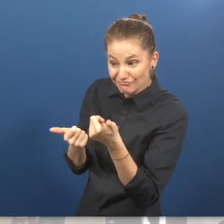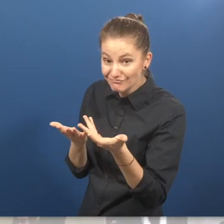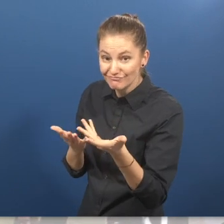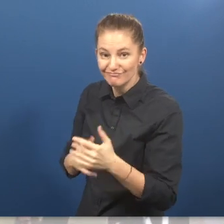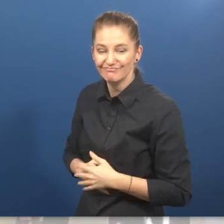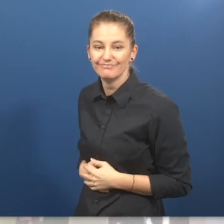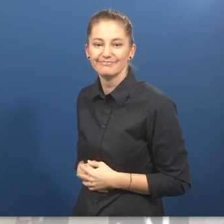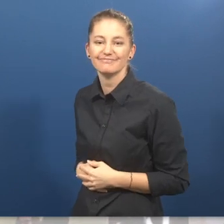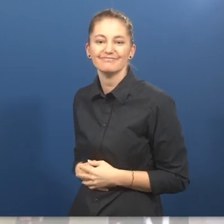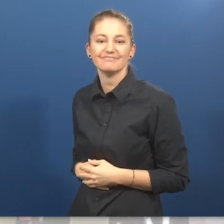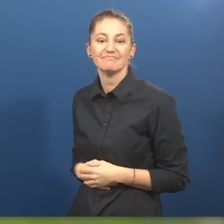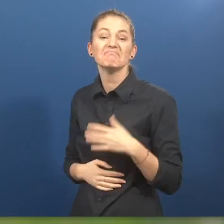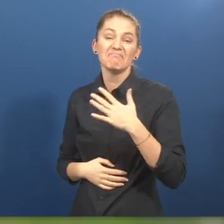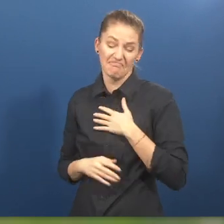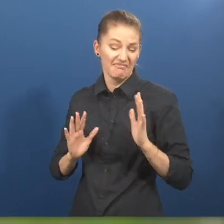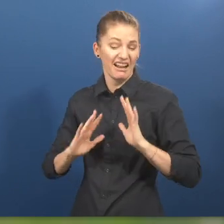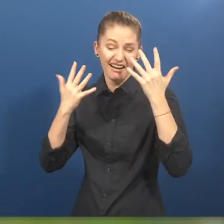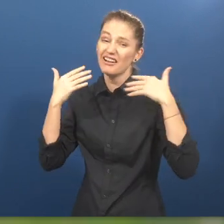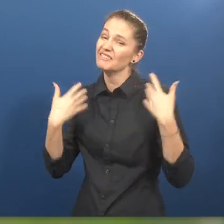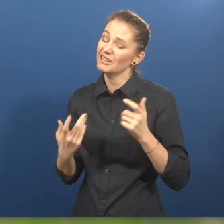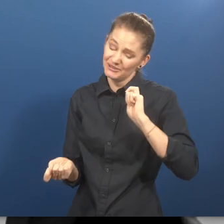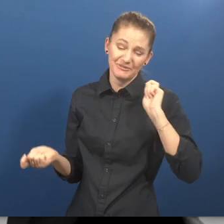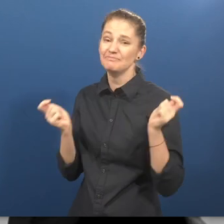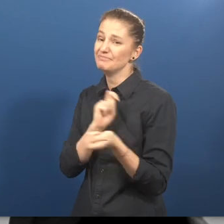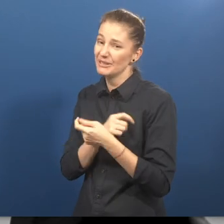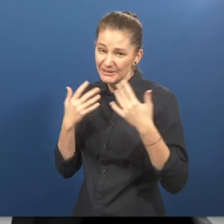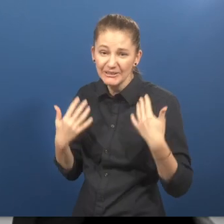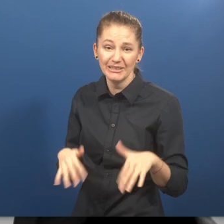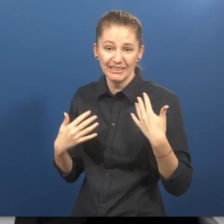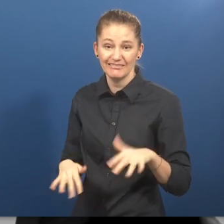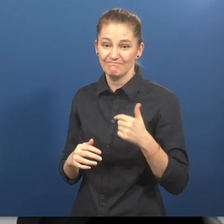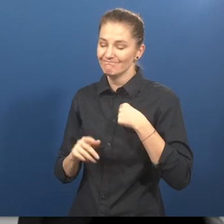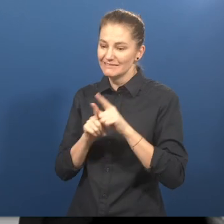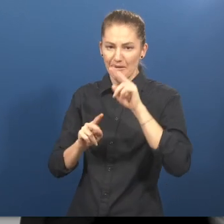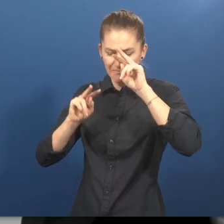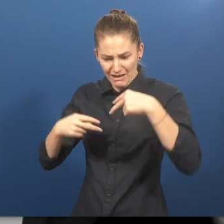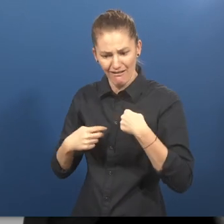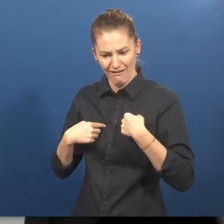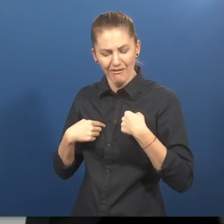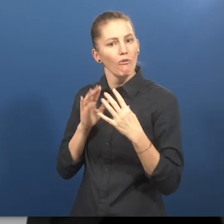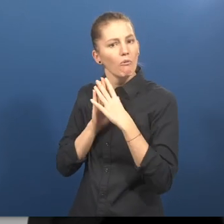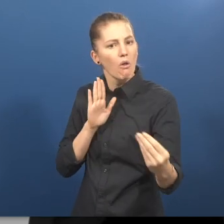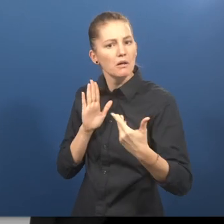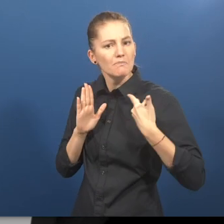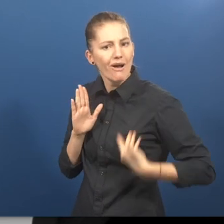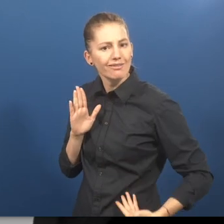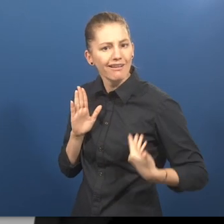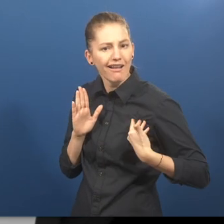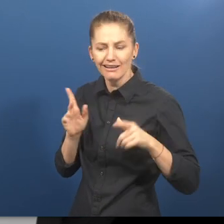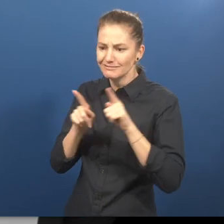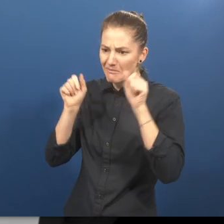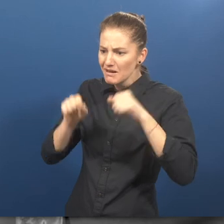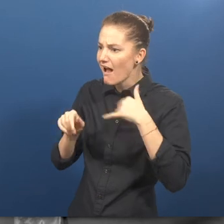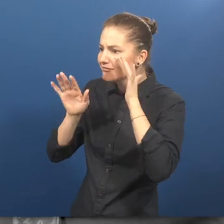Musa. A lot has changed in my life, but mostly the way I look at myself as a role model